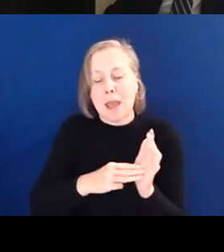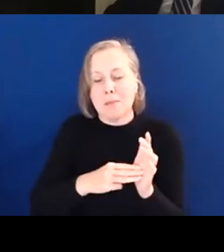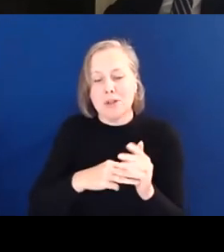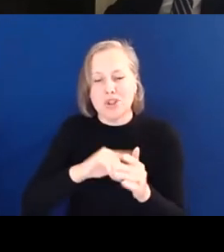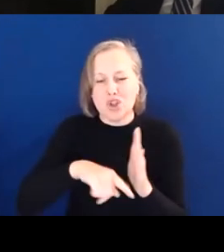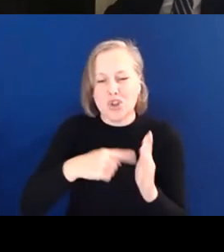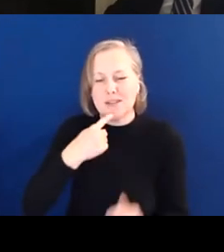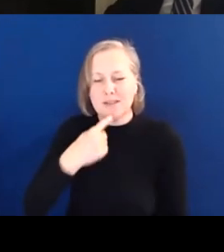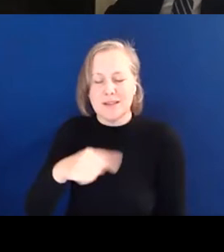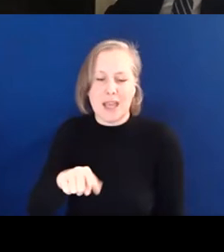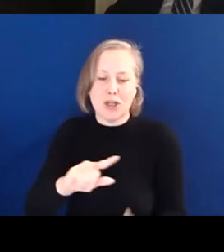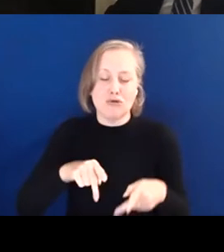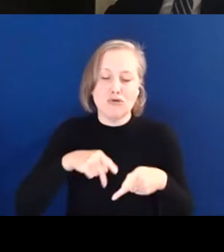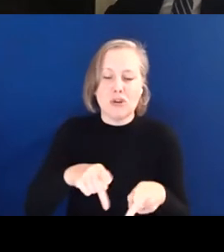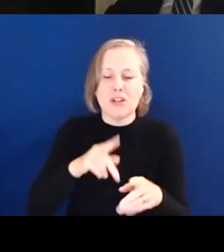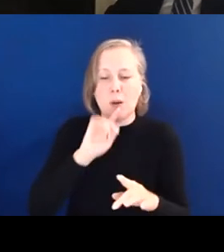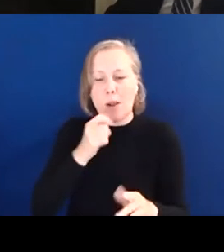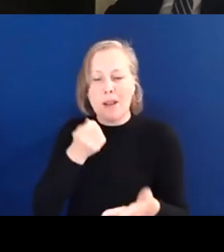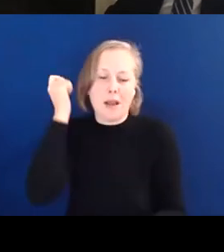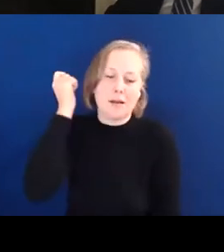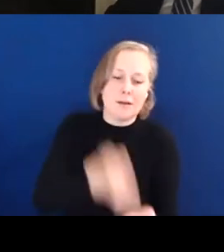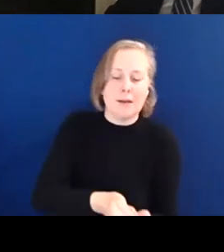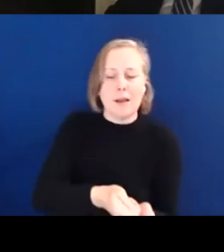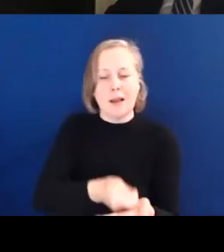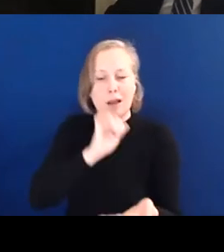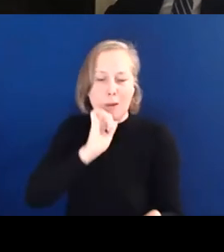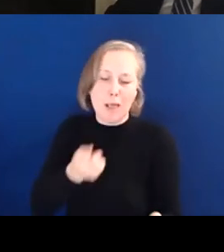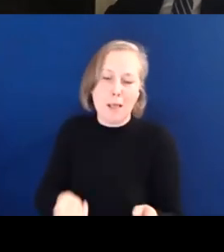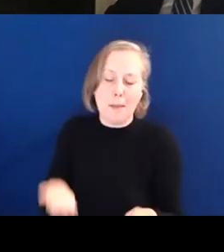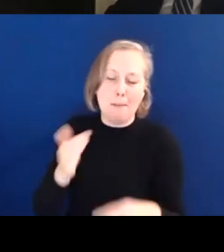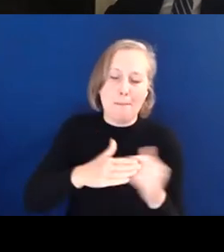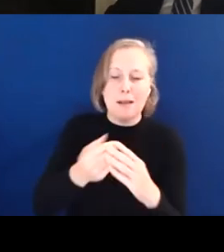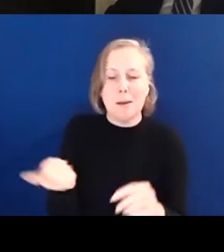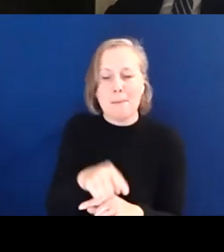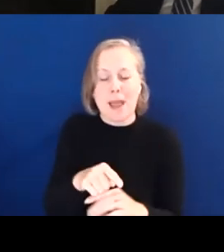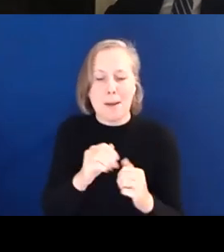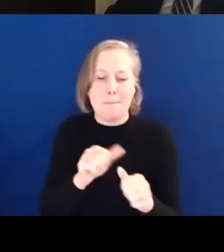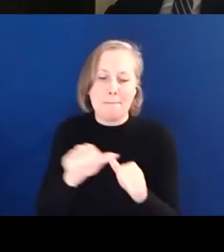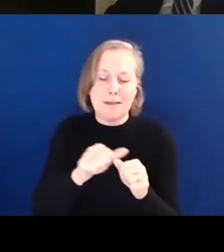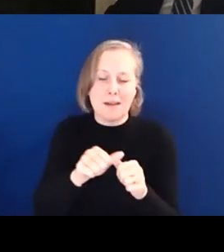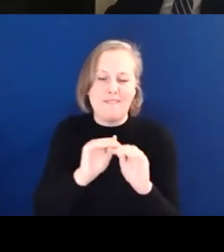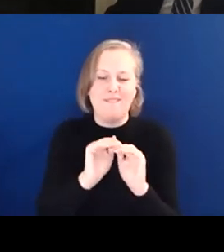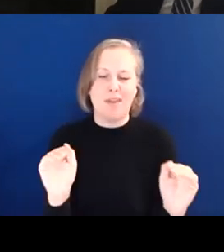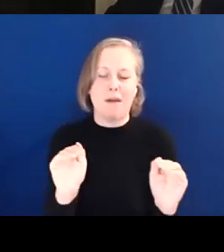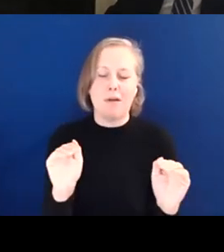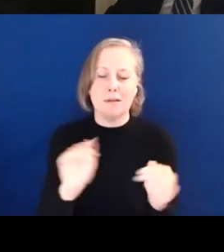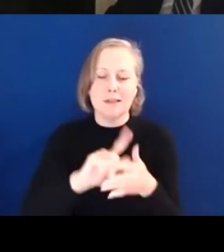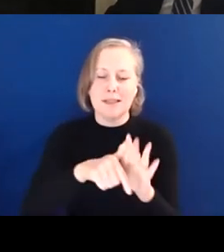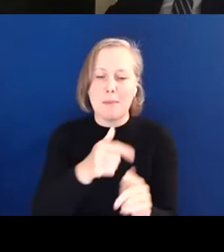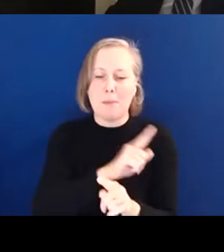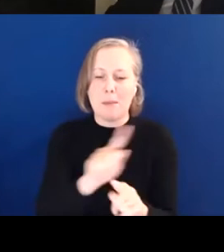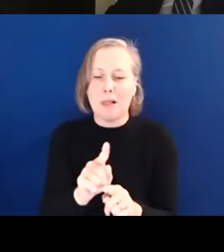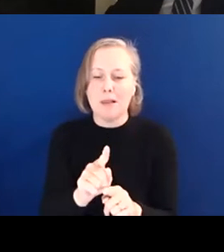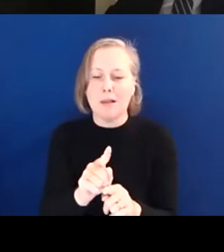strategy would be a down payment on the promise to build back better and fairer for all our disabled people. But analysis